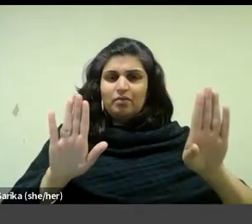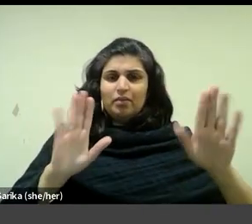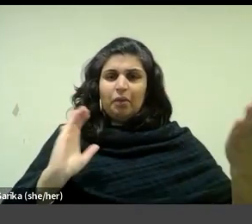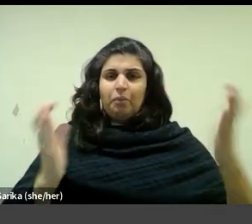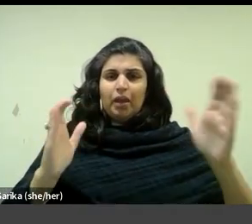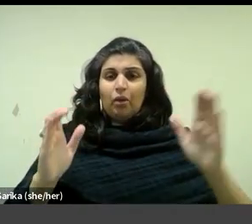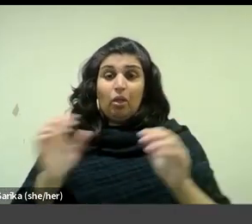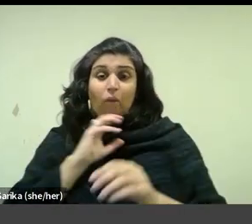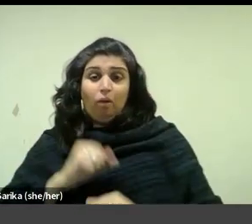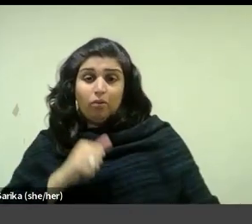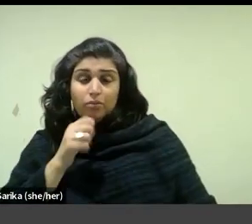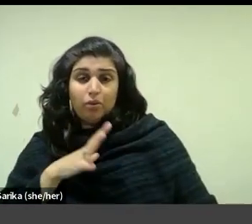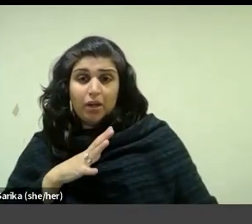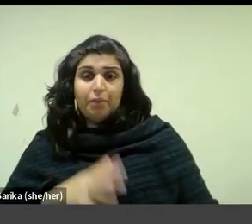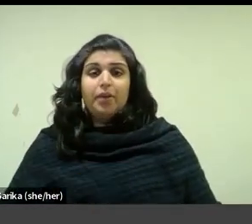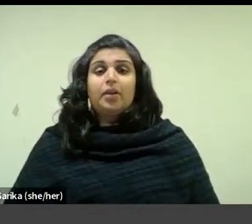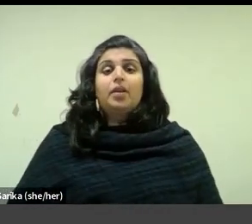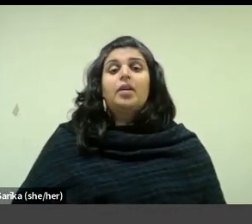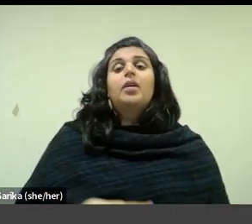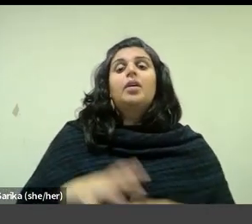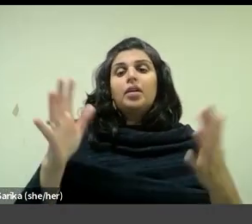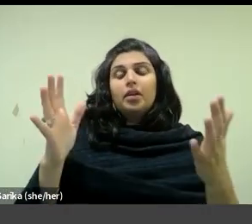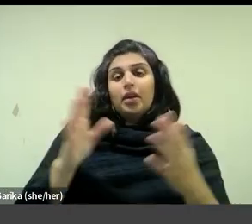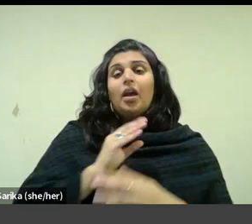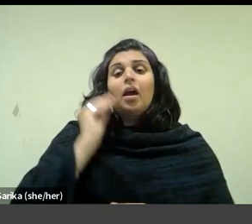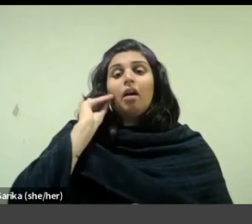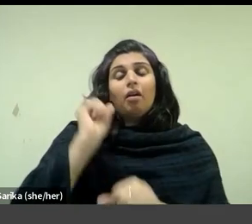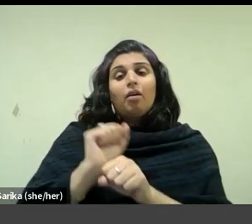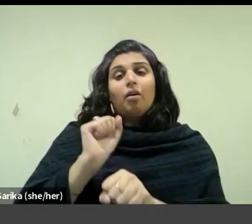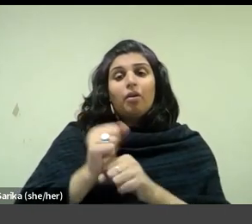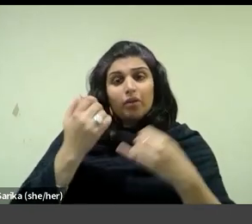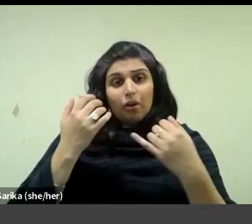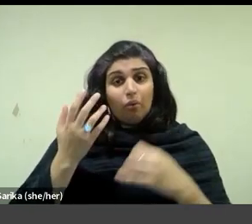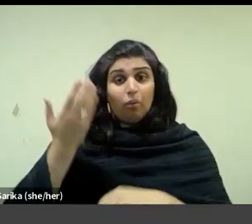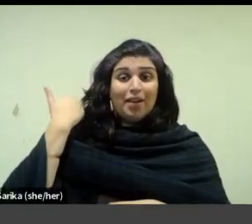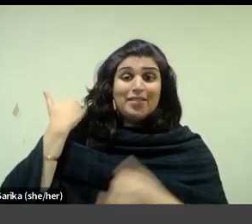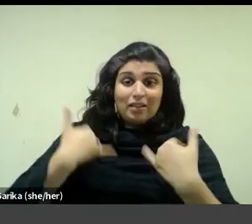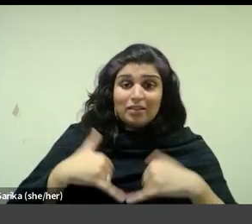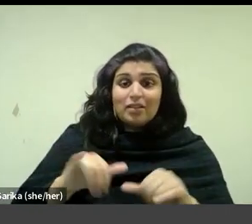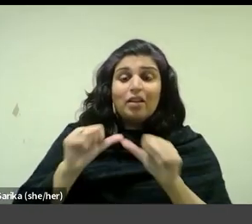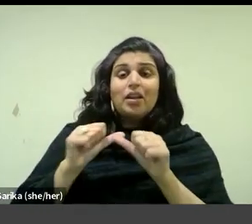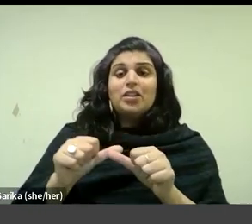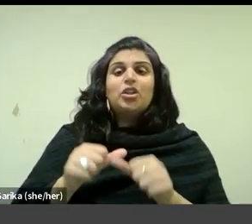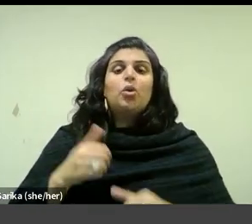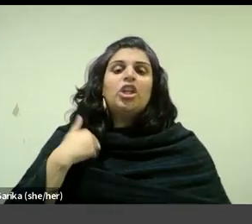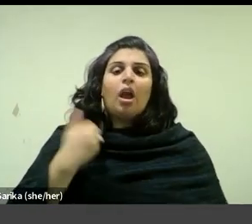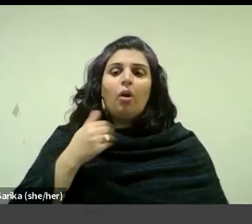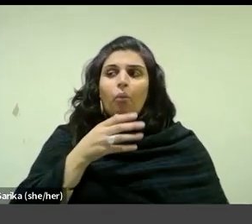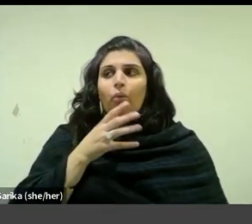In advice literature at least, housework was and continued to be a young woman's game.